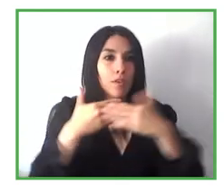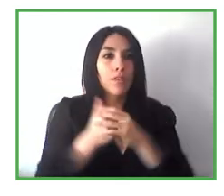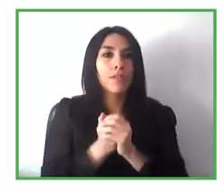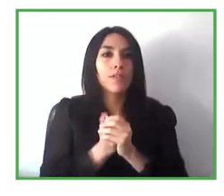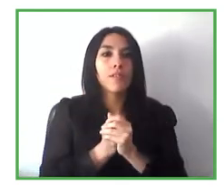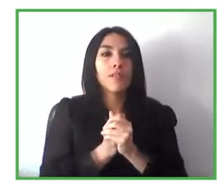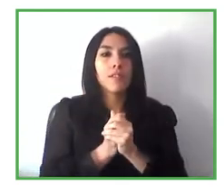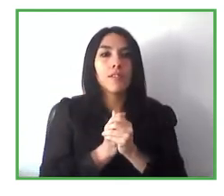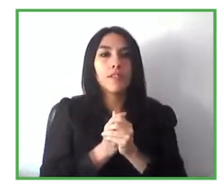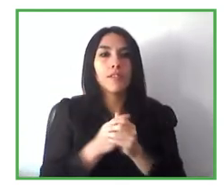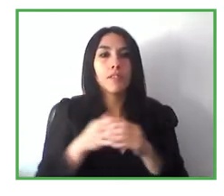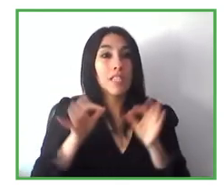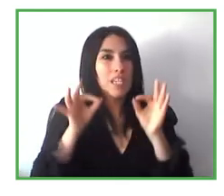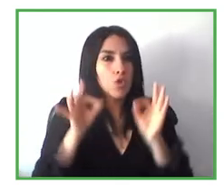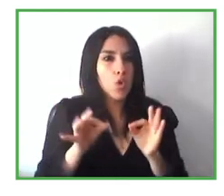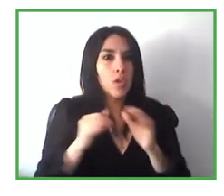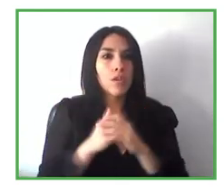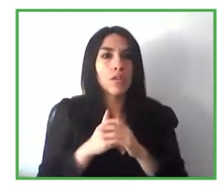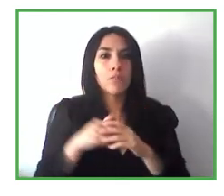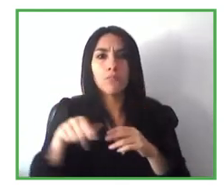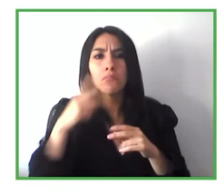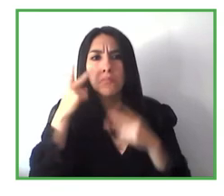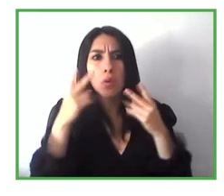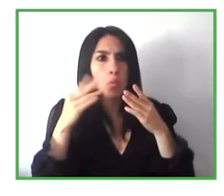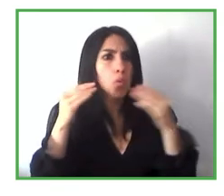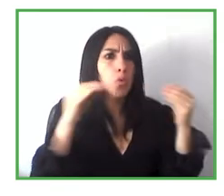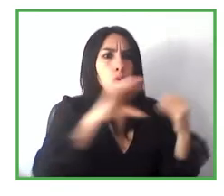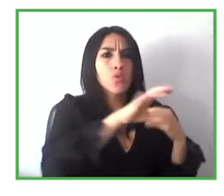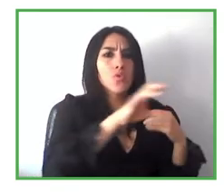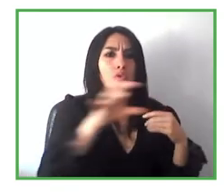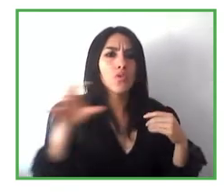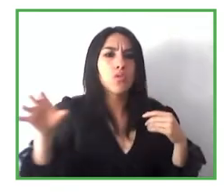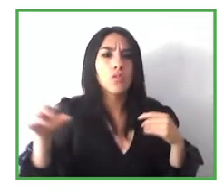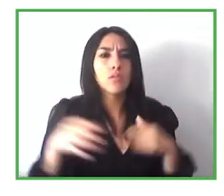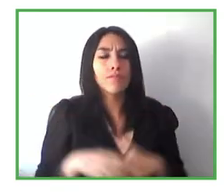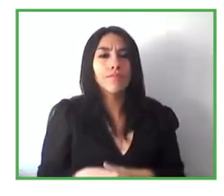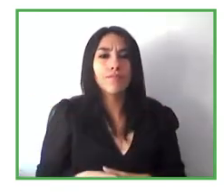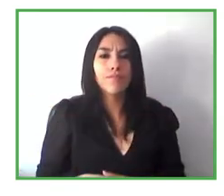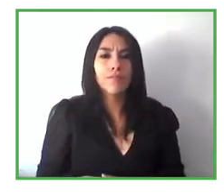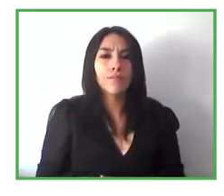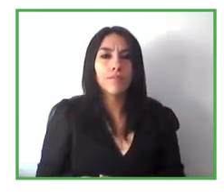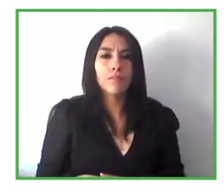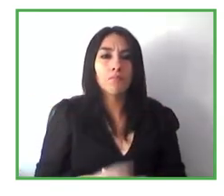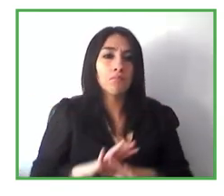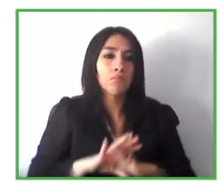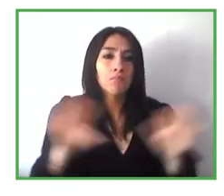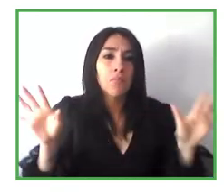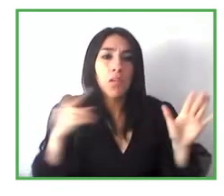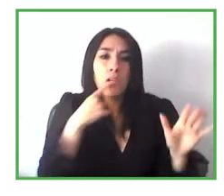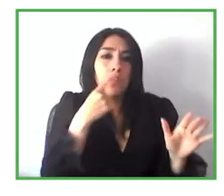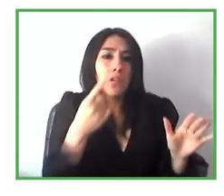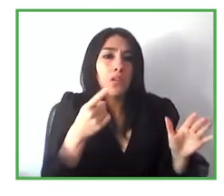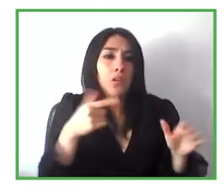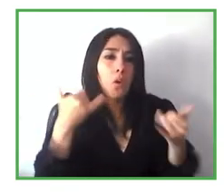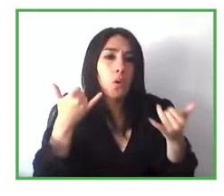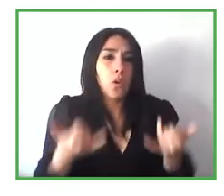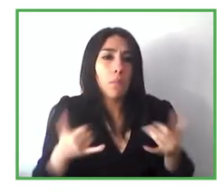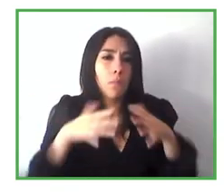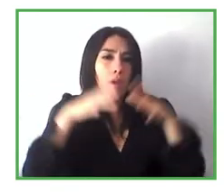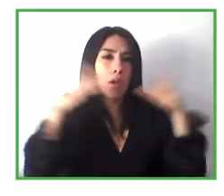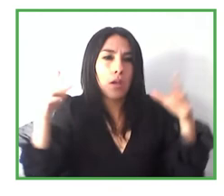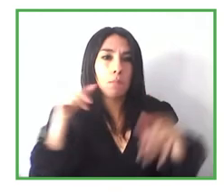I'm sure that we're going to be able to see this in many other countries. well, without further ado, I would like to just thank you.